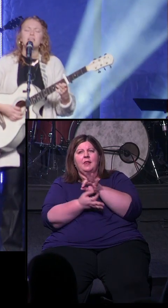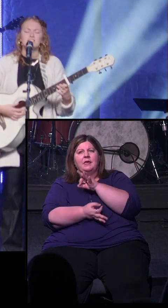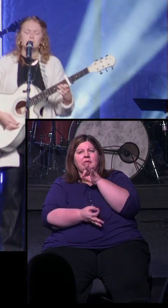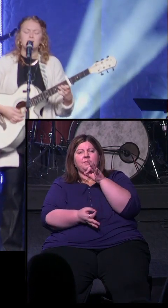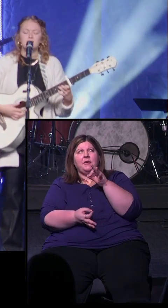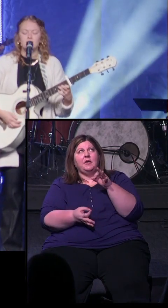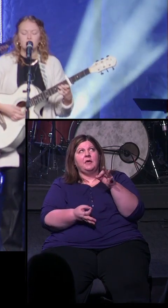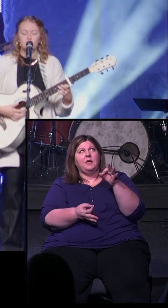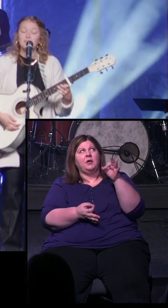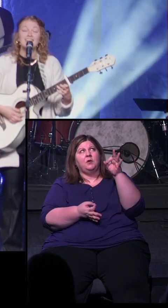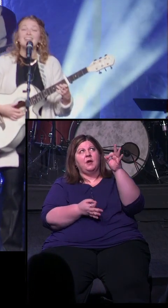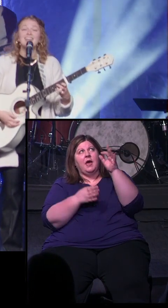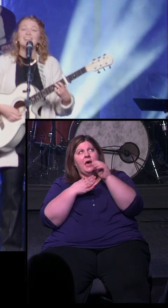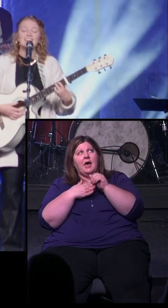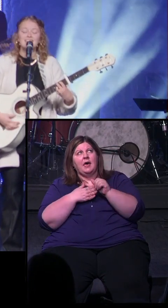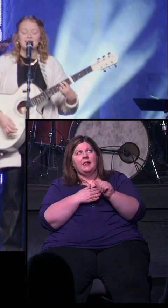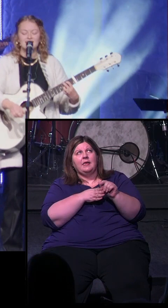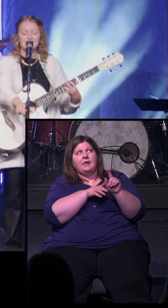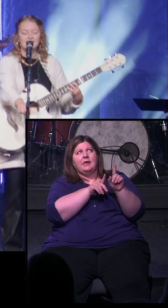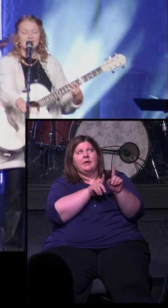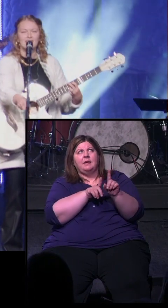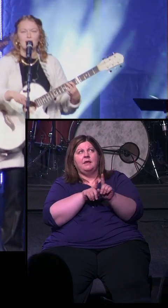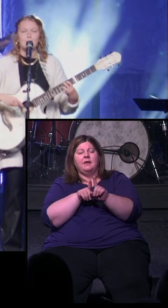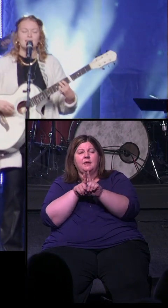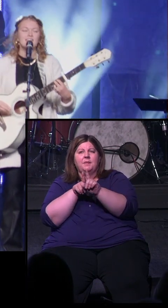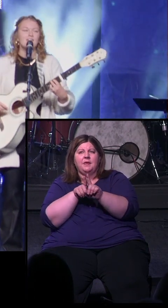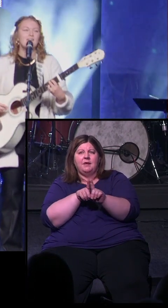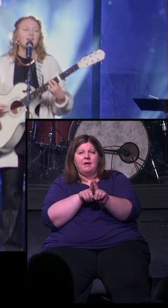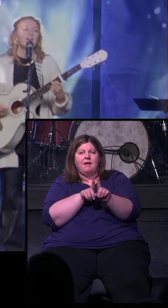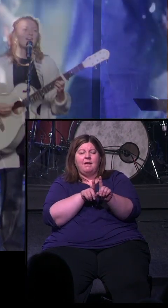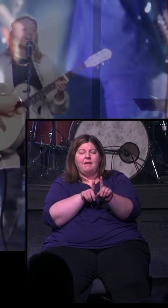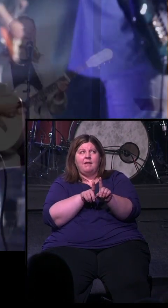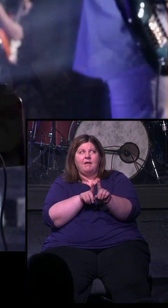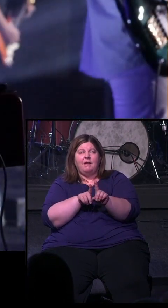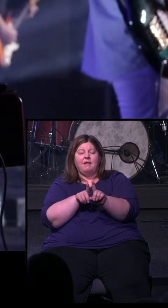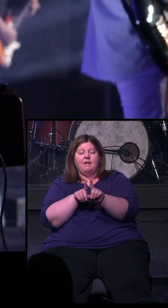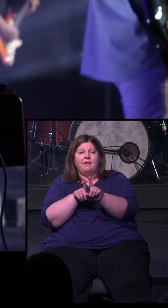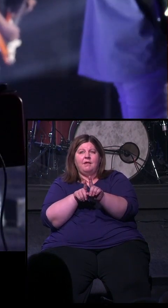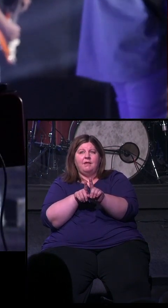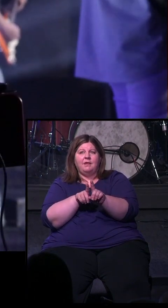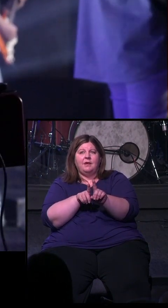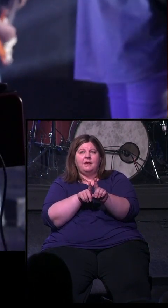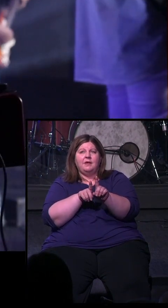Holy Spirit, lead me on.